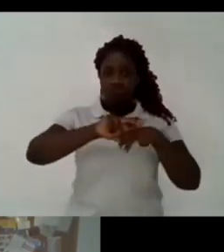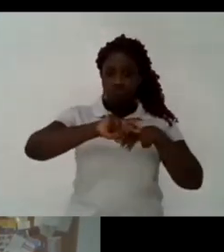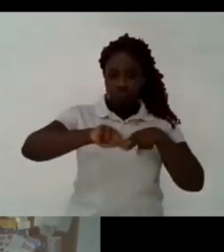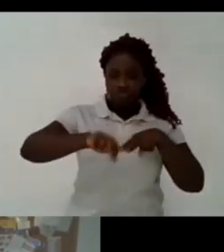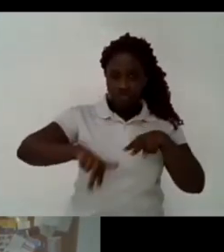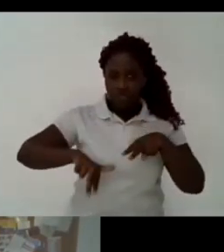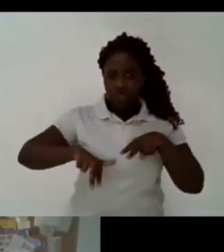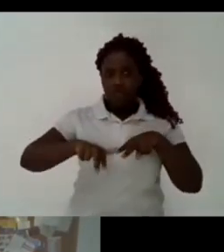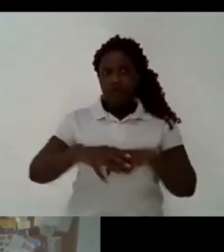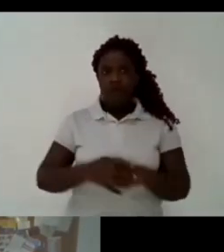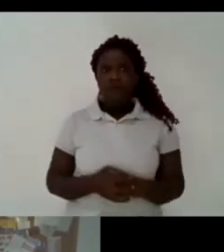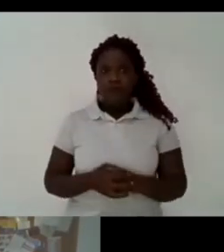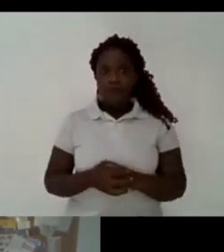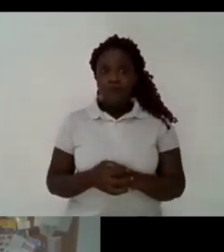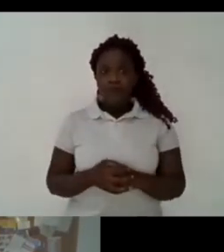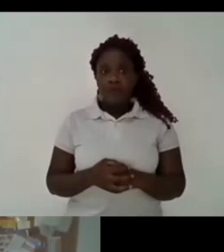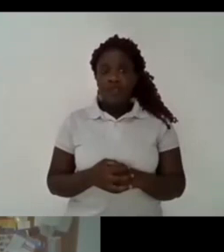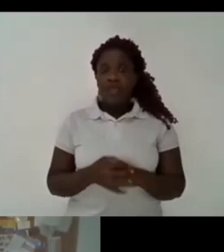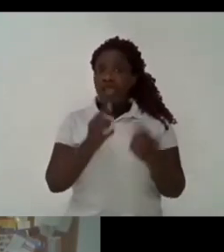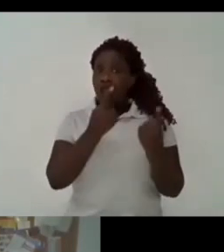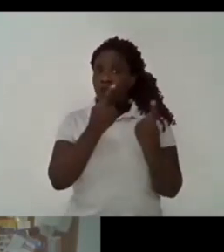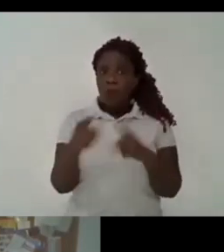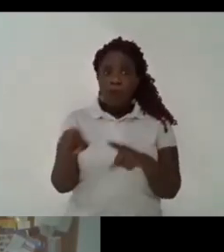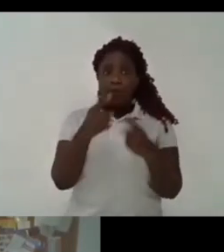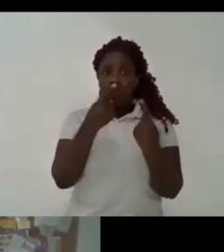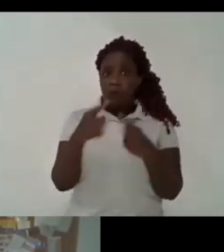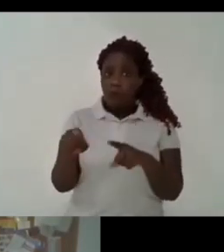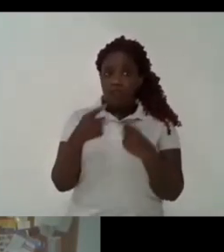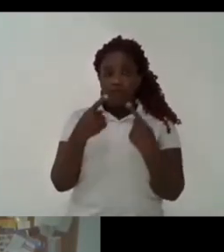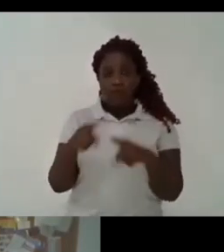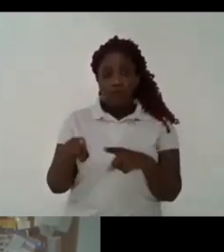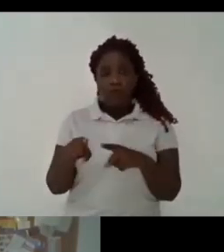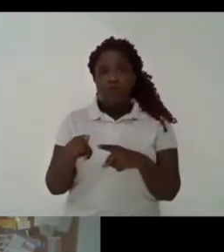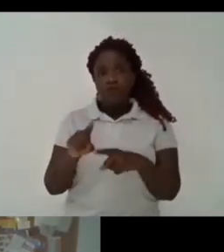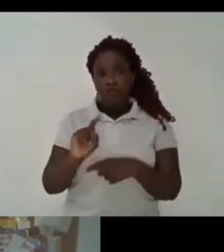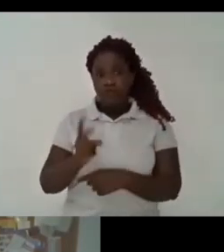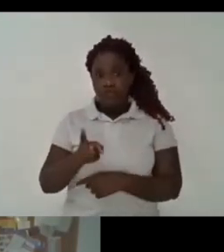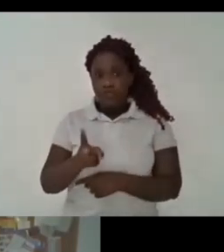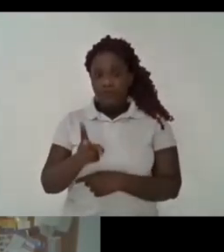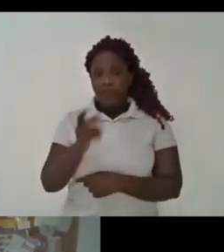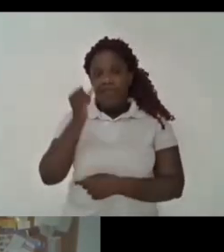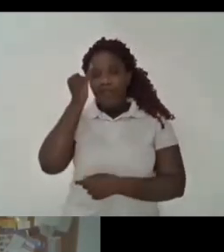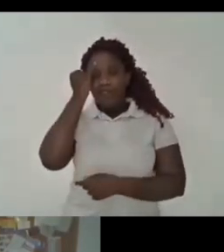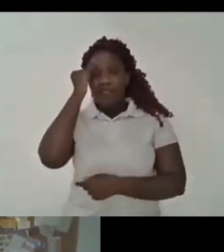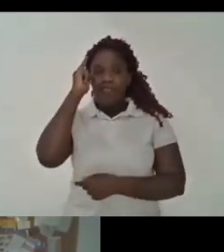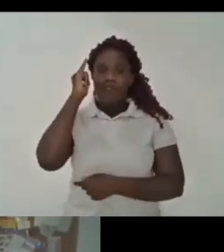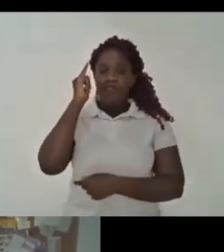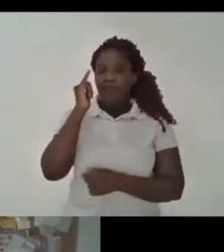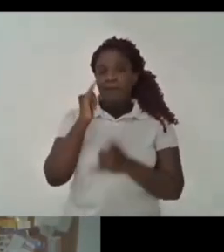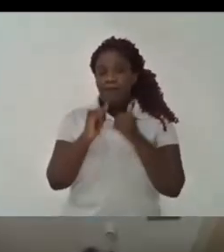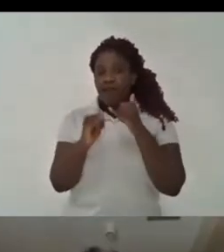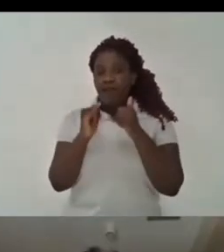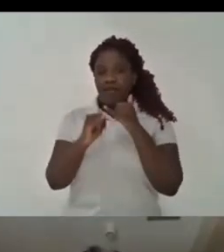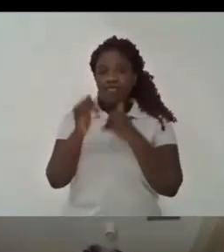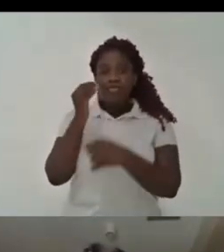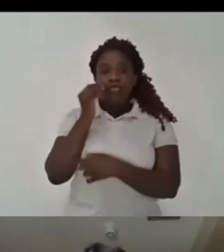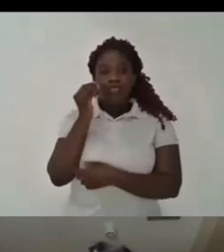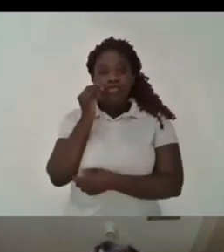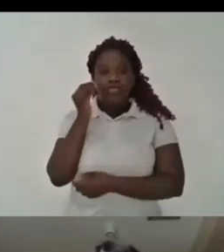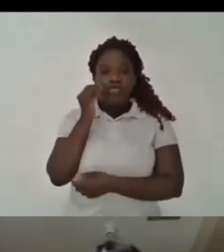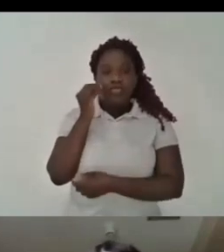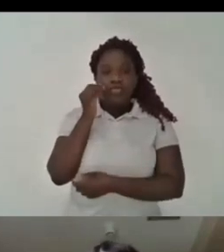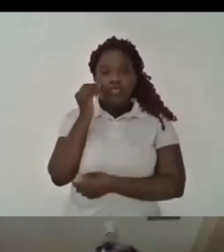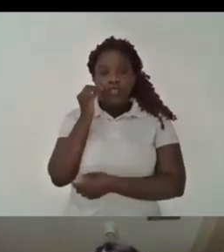for example when we talk about uh gender studies we are under threat this idea of